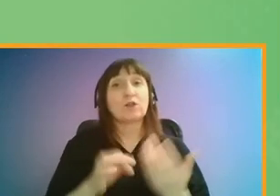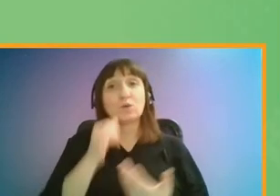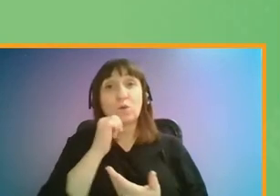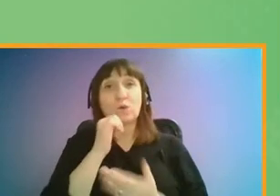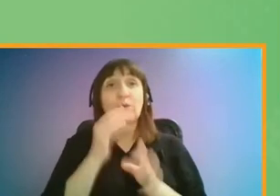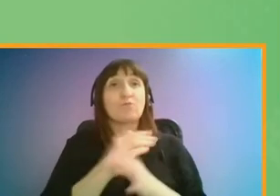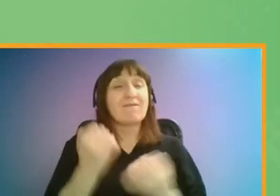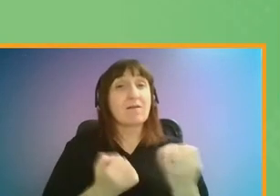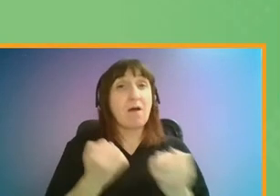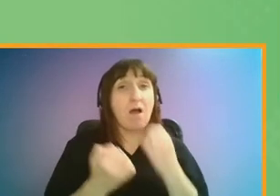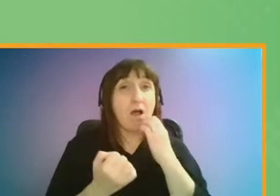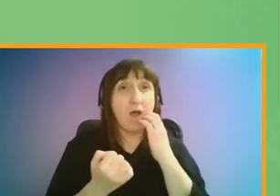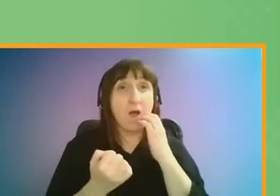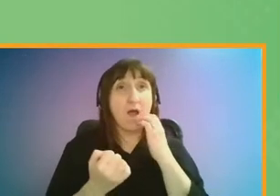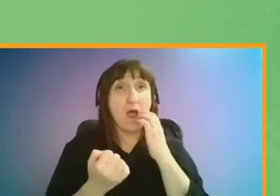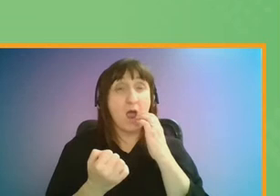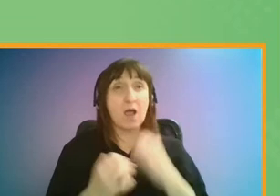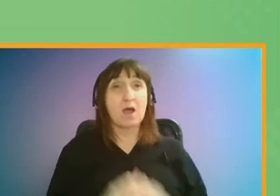private car.